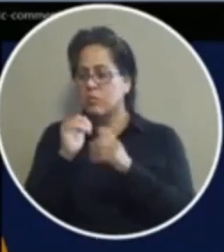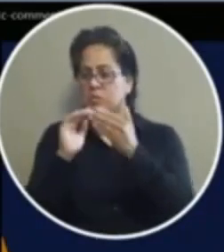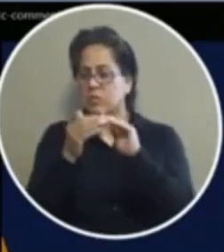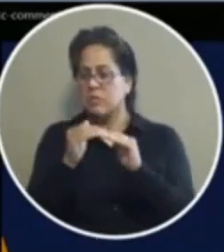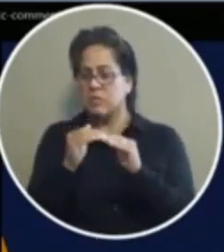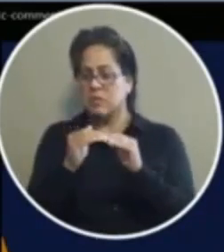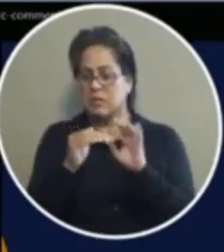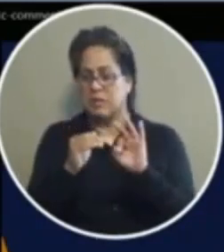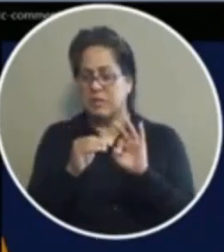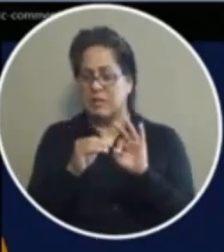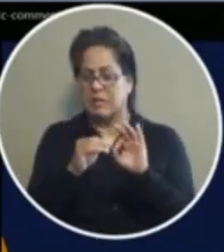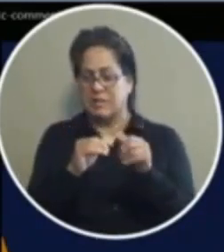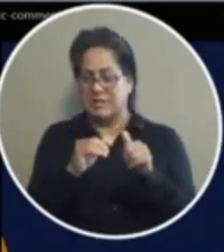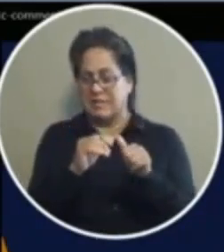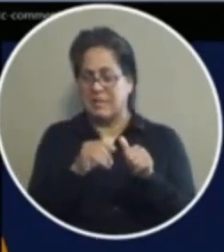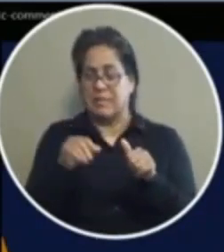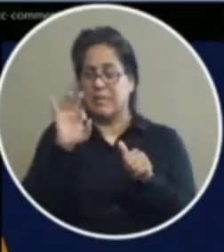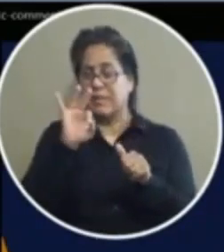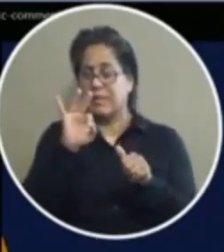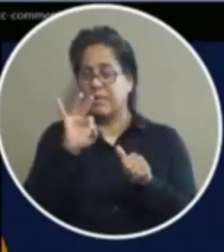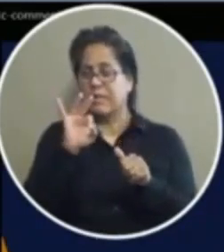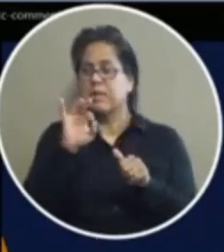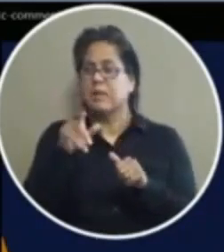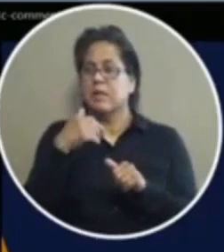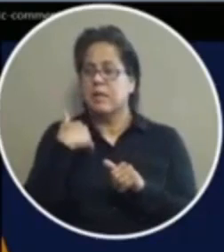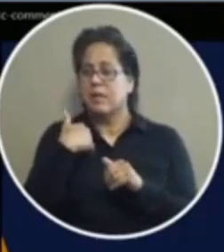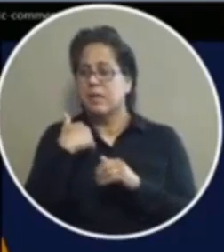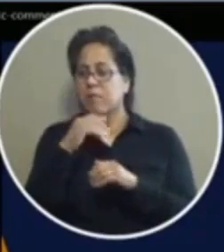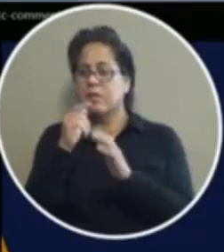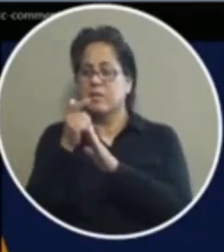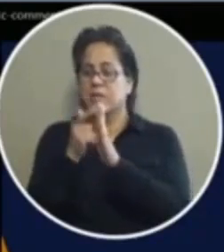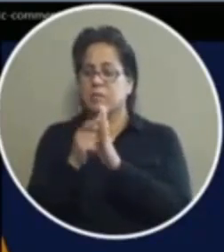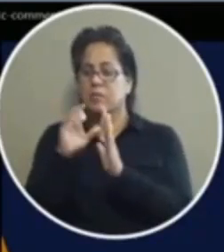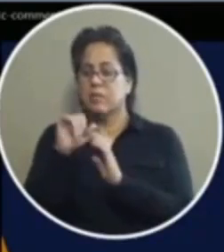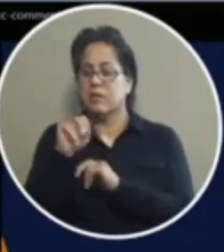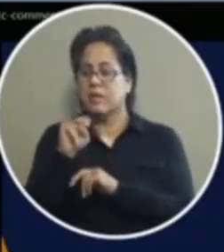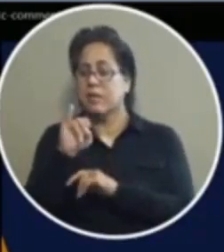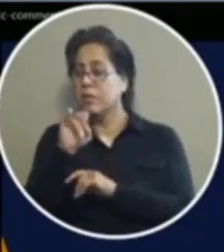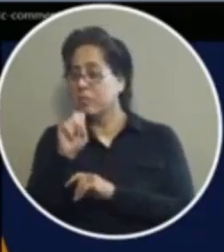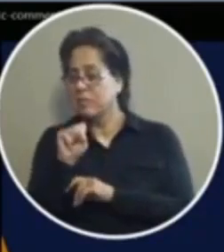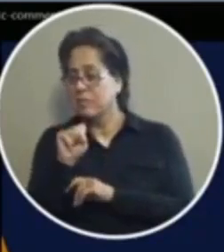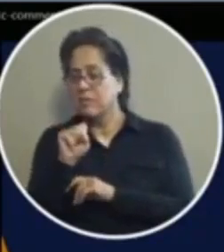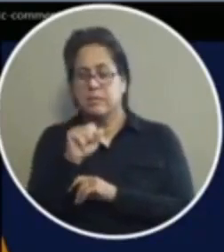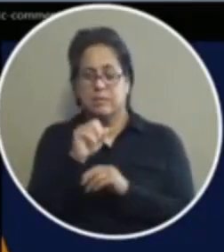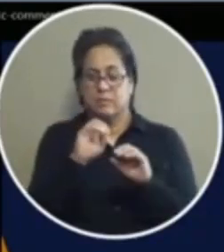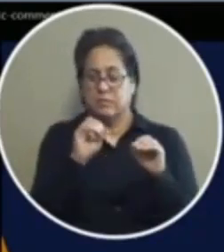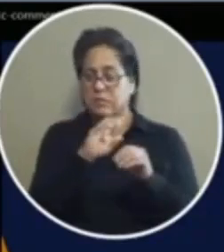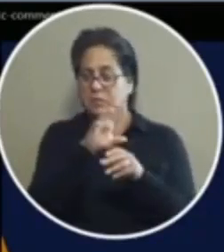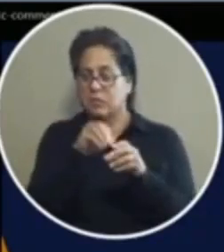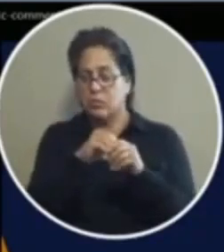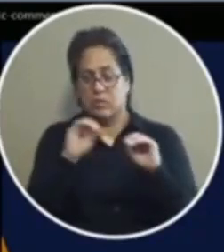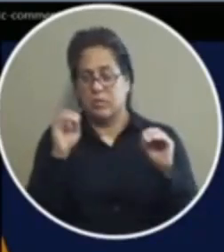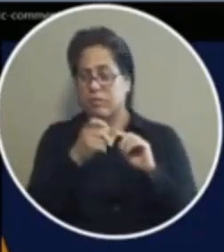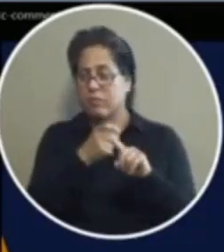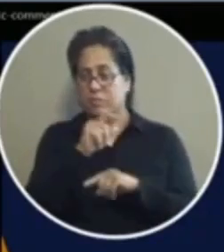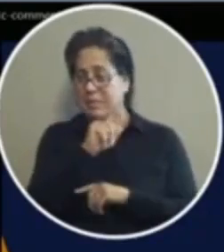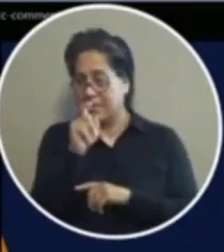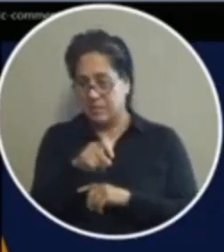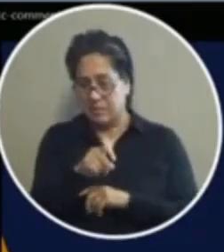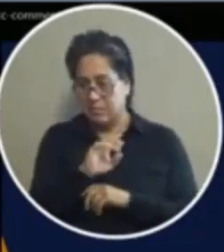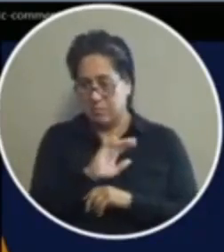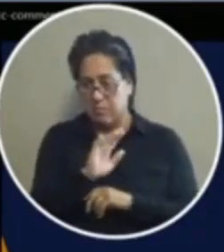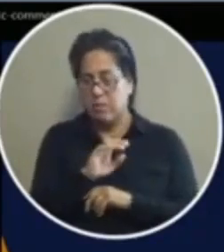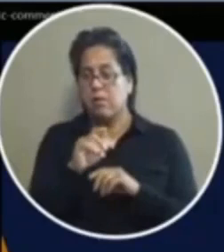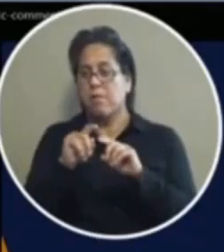had nine out of 10 cities that were within states that had legalized cannabis in some way none of which included any place in texas however